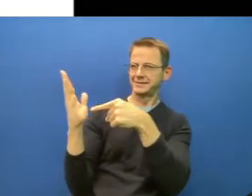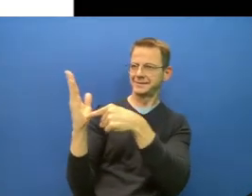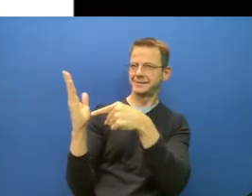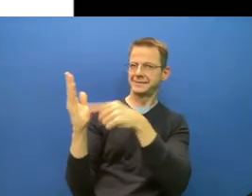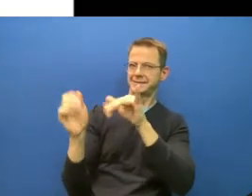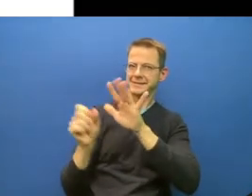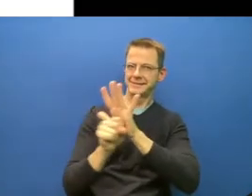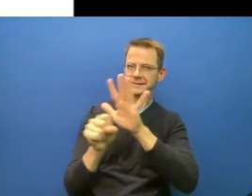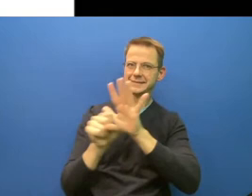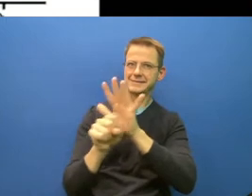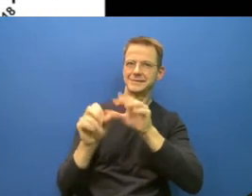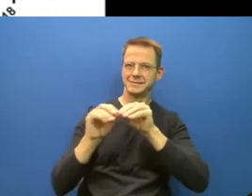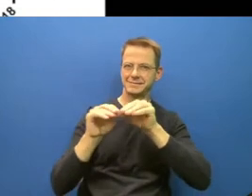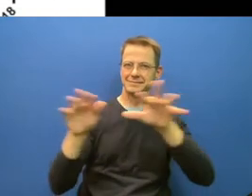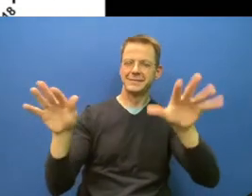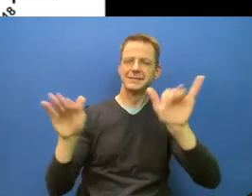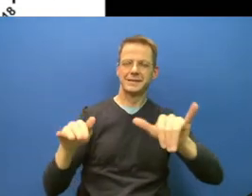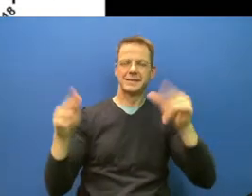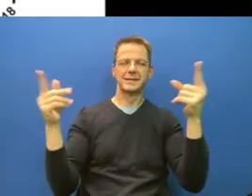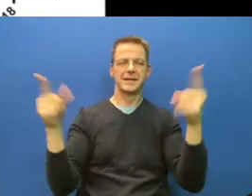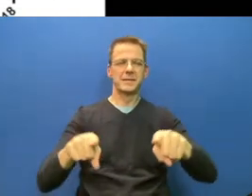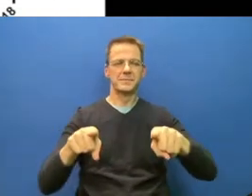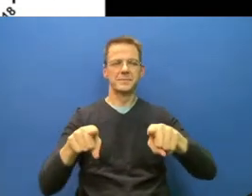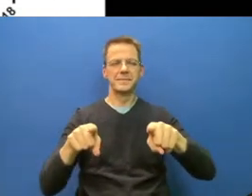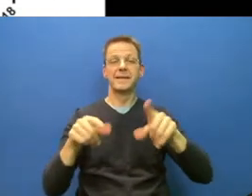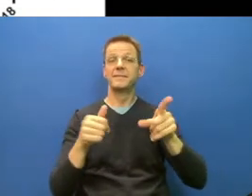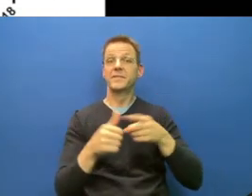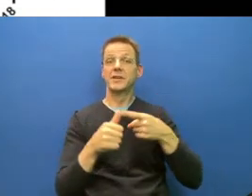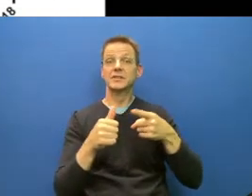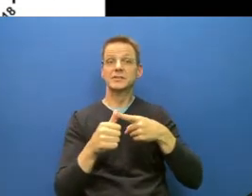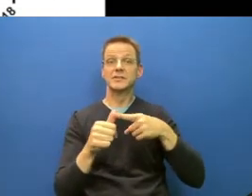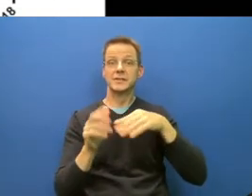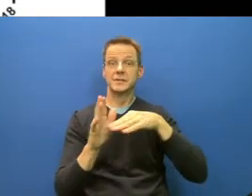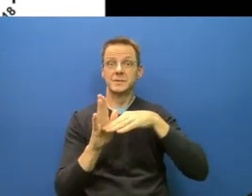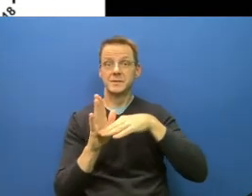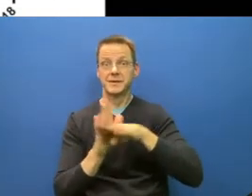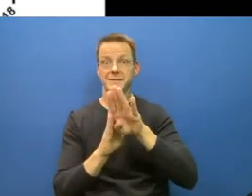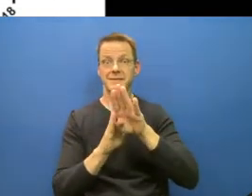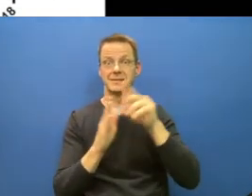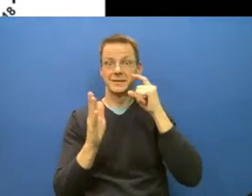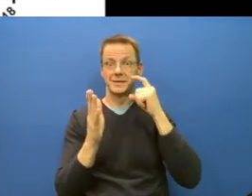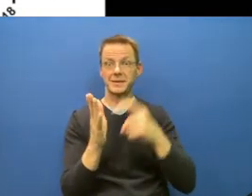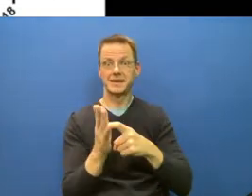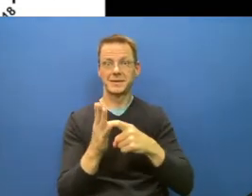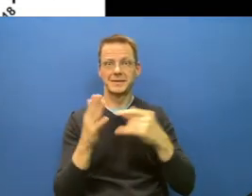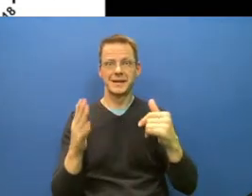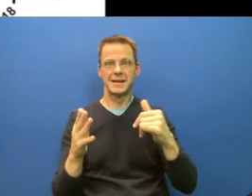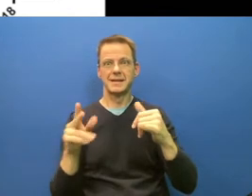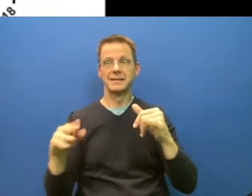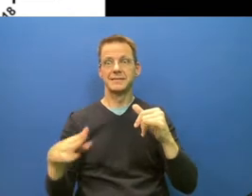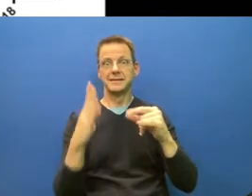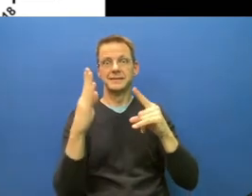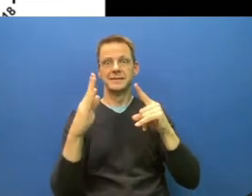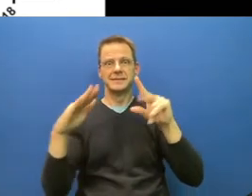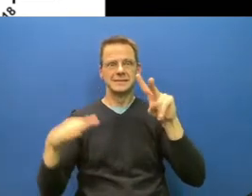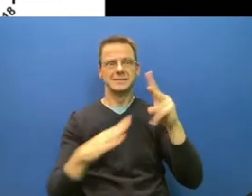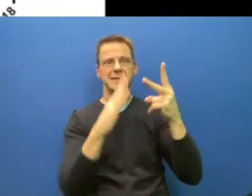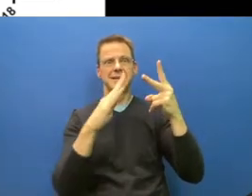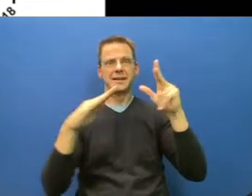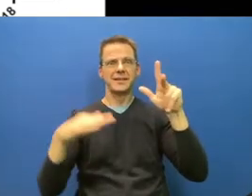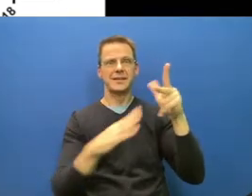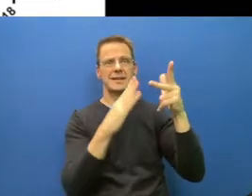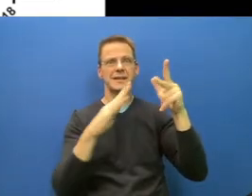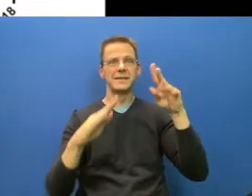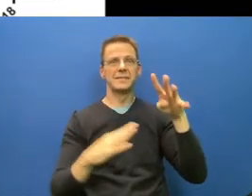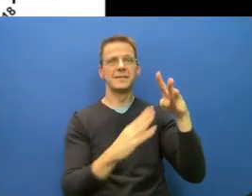then we made here three huge waves by ignoring the spread of alpha variants and ignoring spread of delta variants, and each